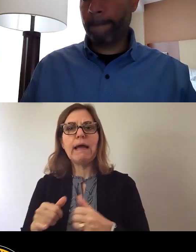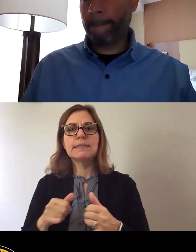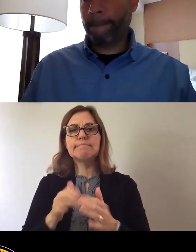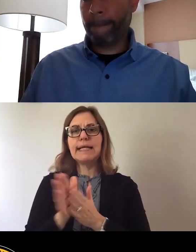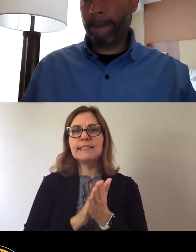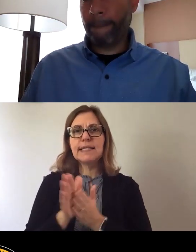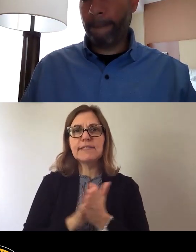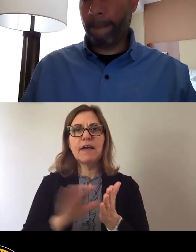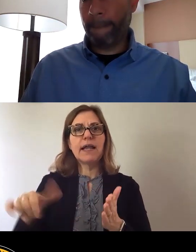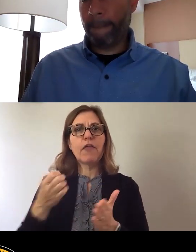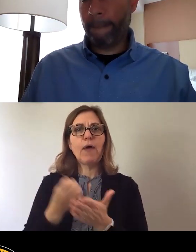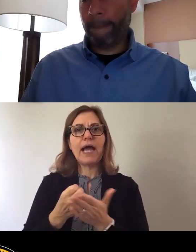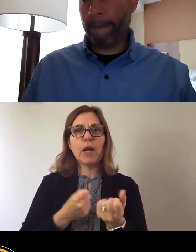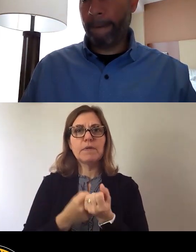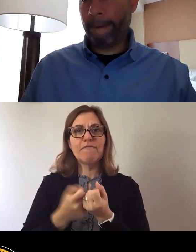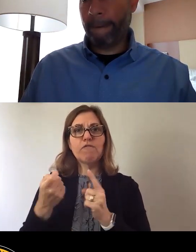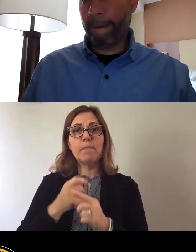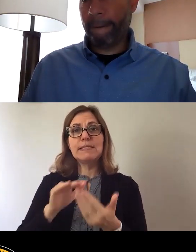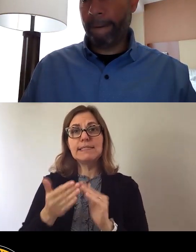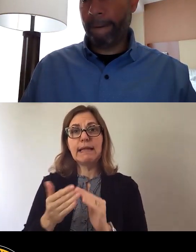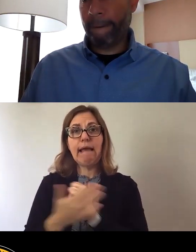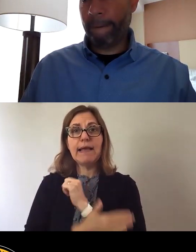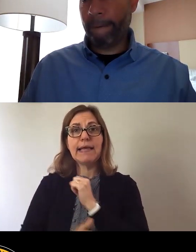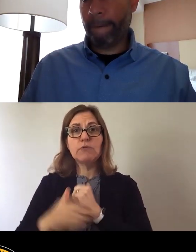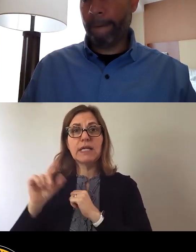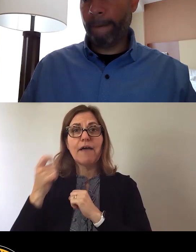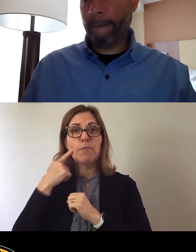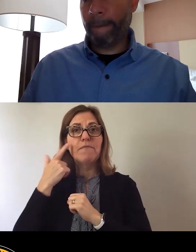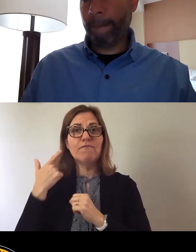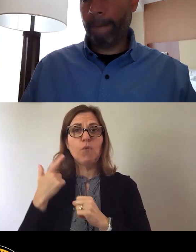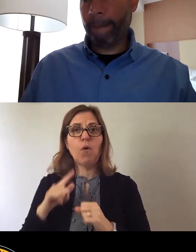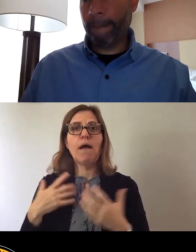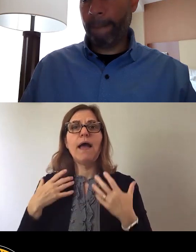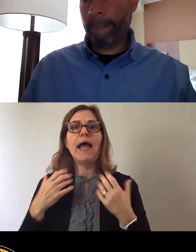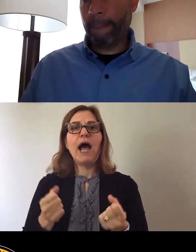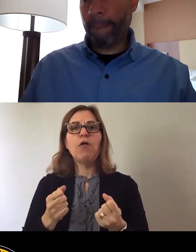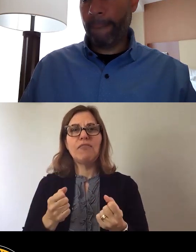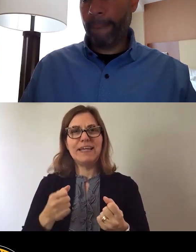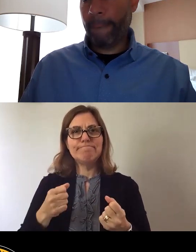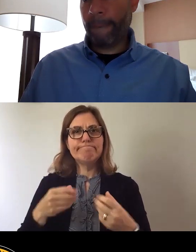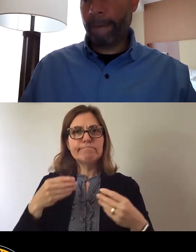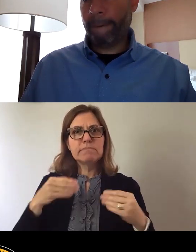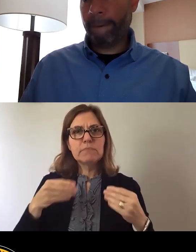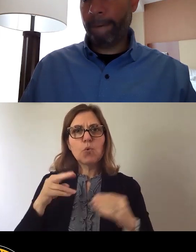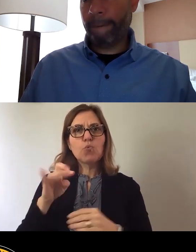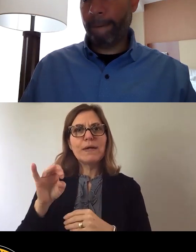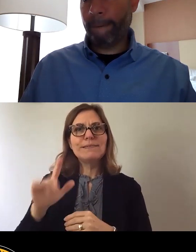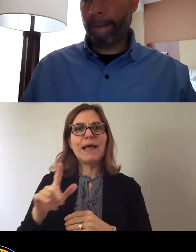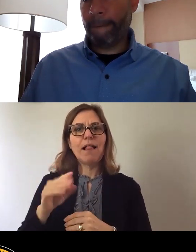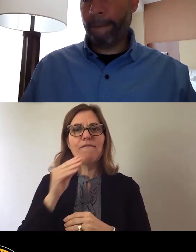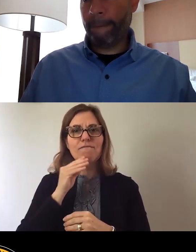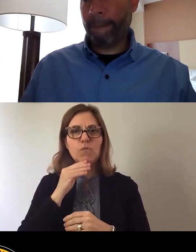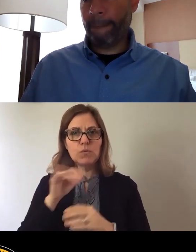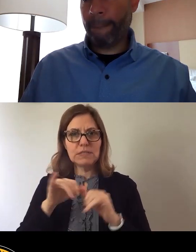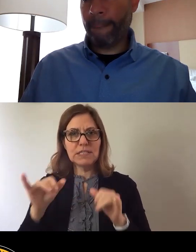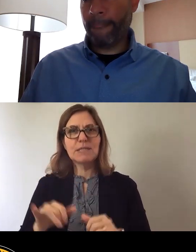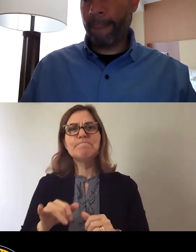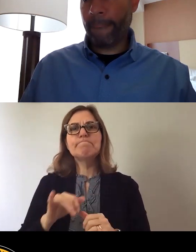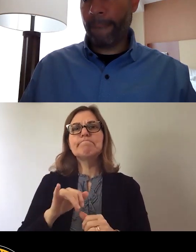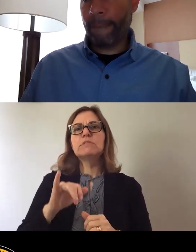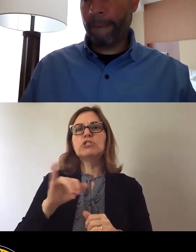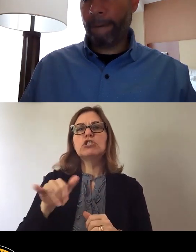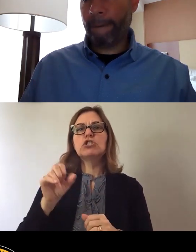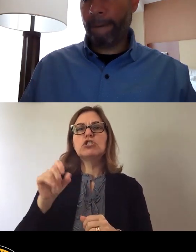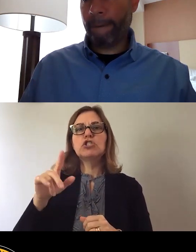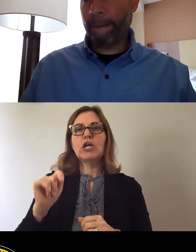from the city and county government for healthy food retail businesses. Our partners at Just Harvest and Bridgeway Capital are doing